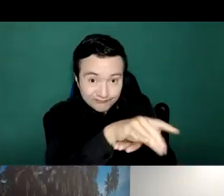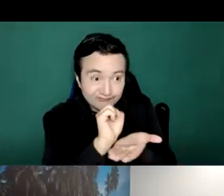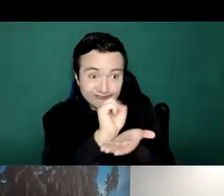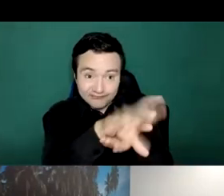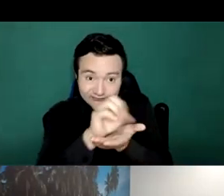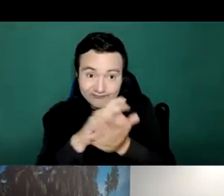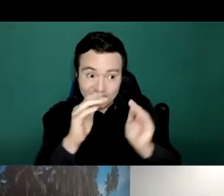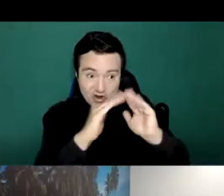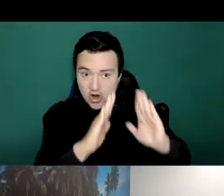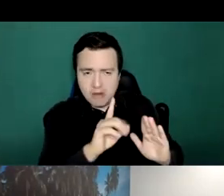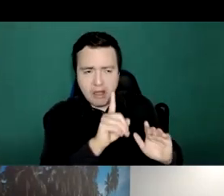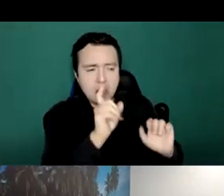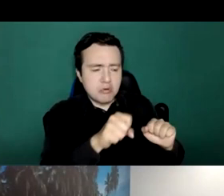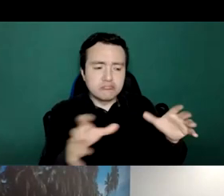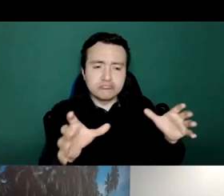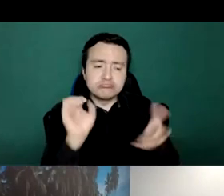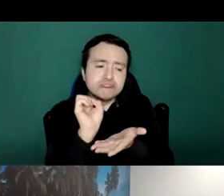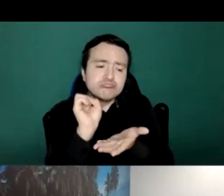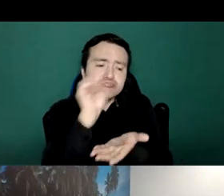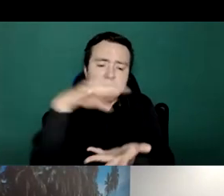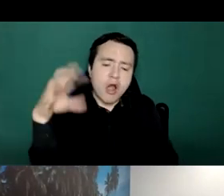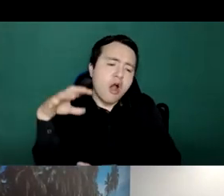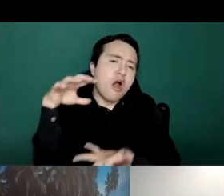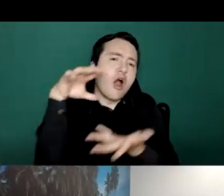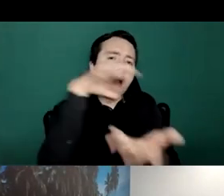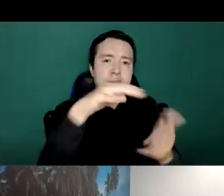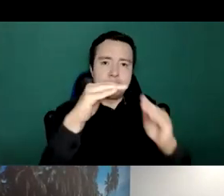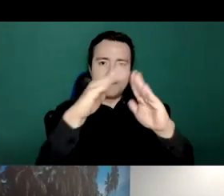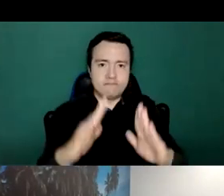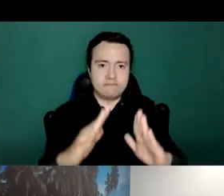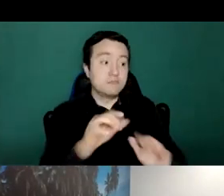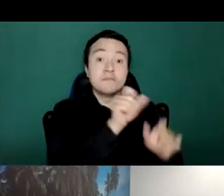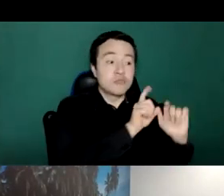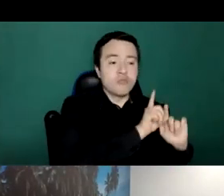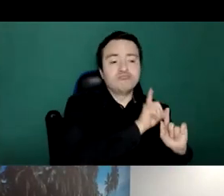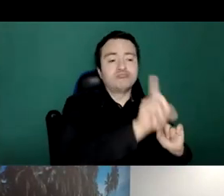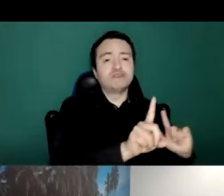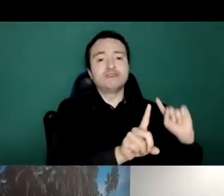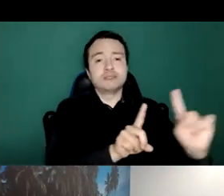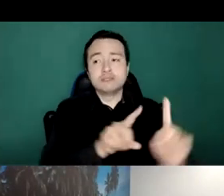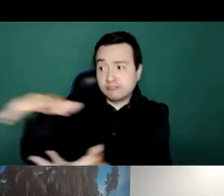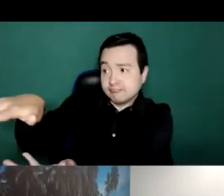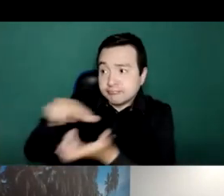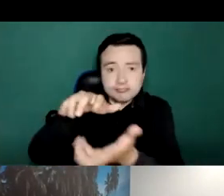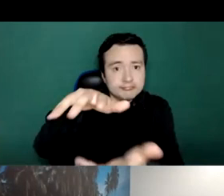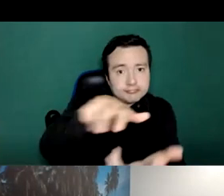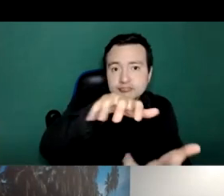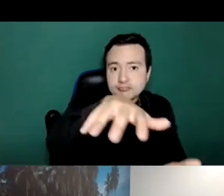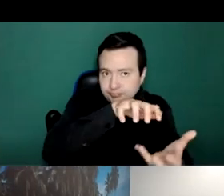available to those patients who needed it so this is an important topic for us to means for us to carry out these